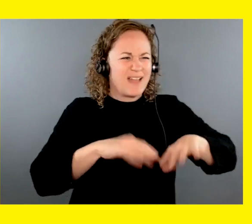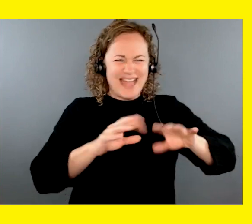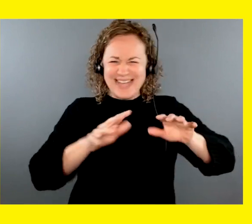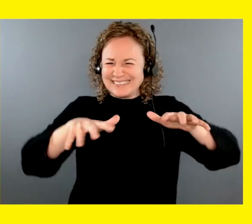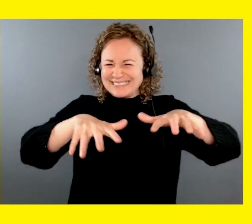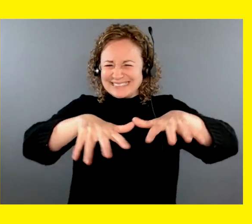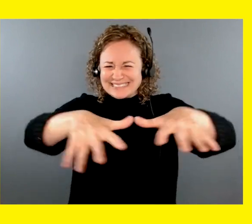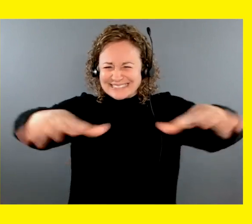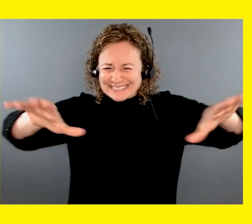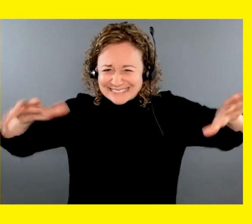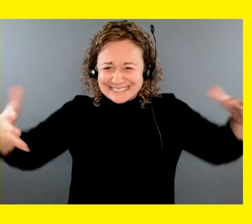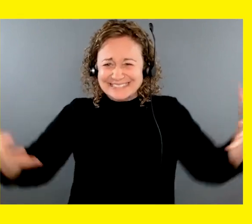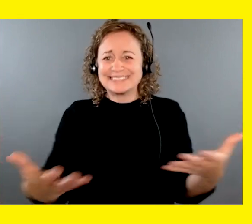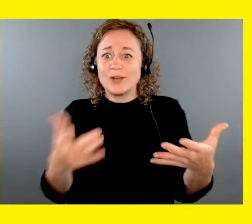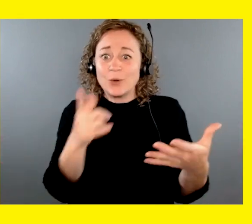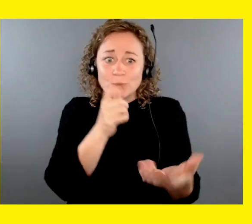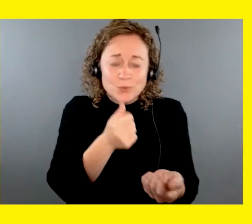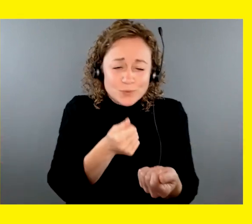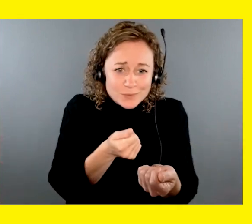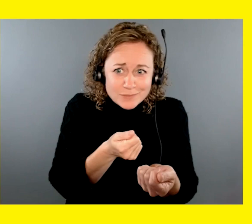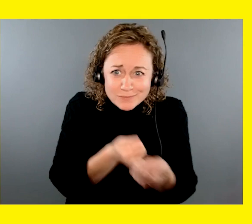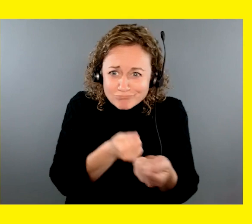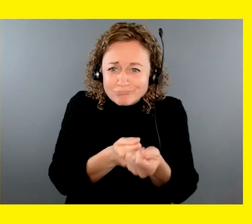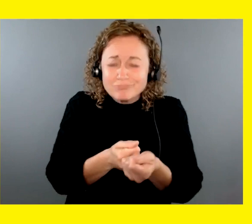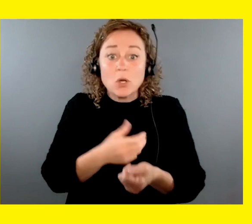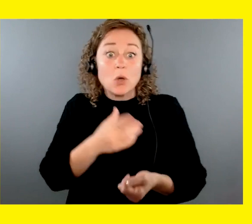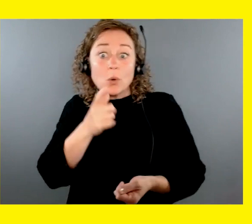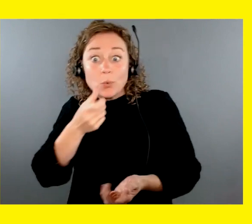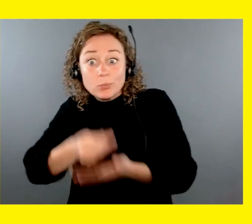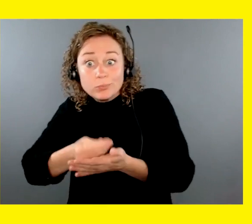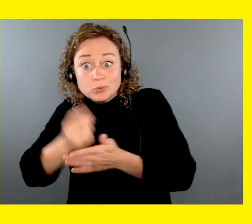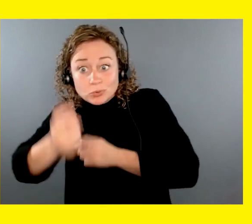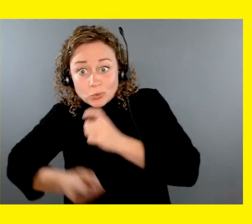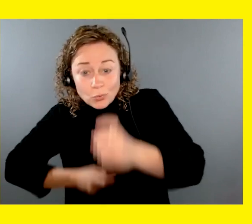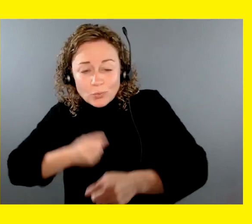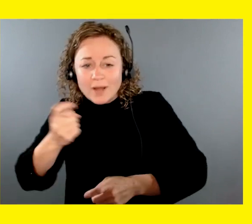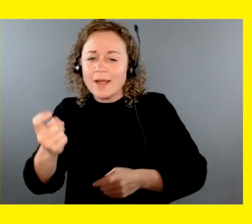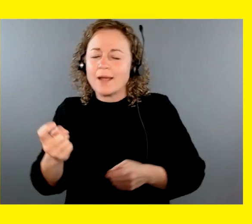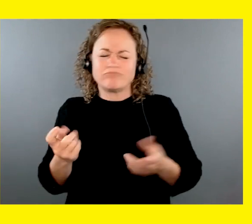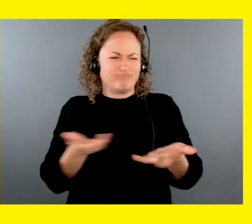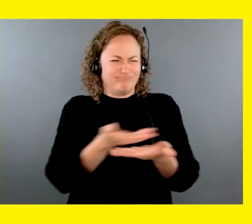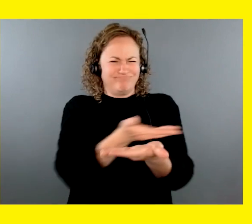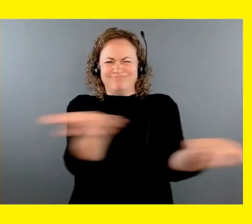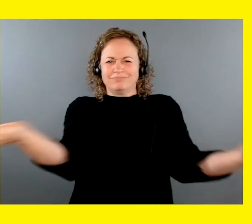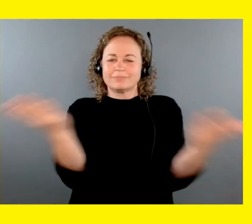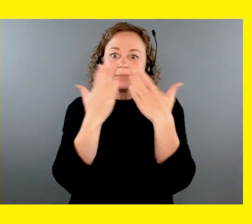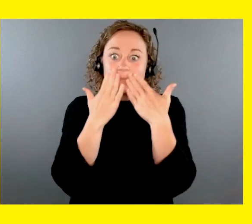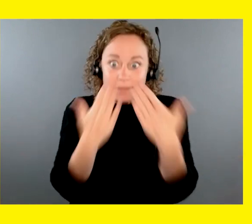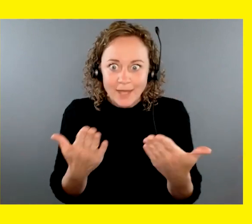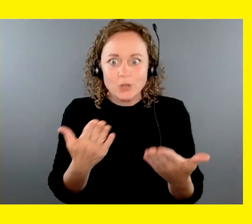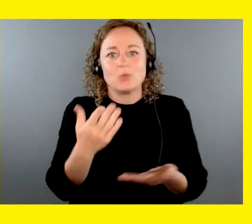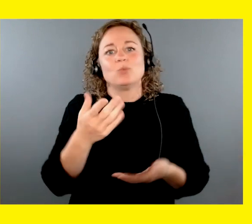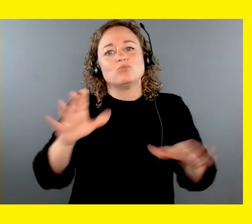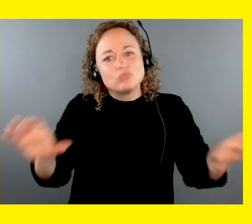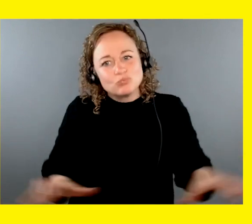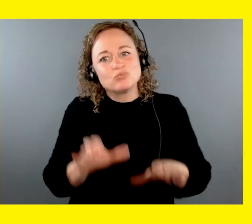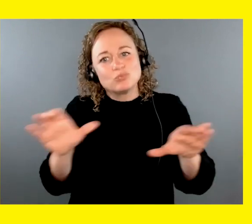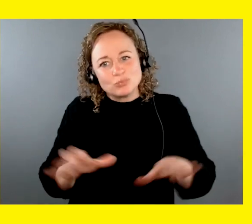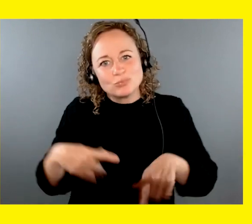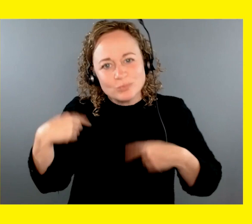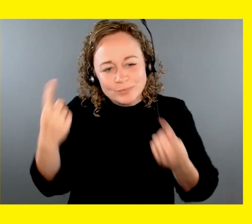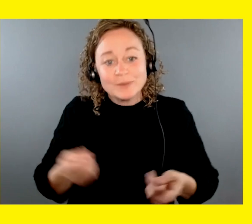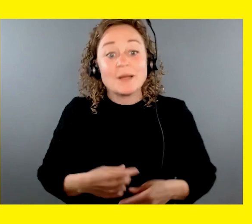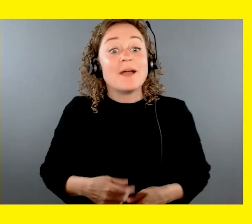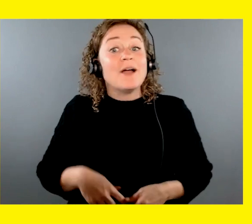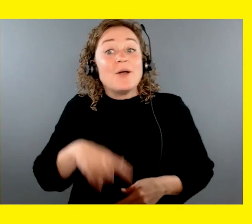amazing people that help support them and all of the amazing donors that allow us to do the work that we do. So, on behalf of CNIB, thank you so much for everything you